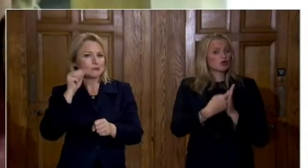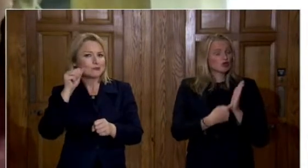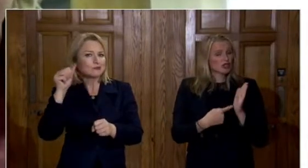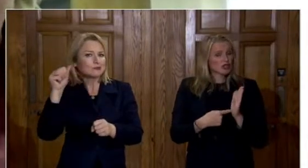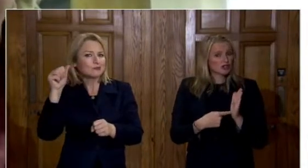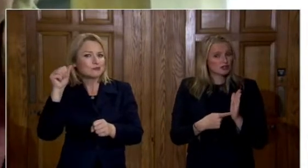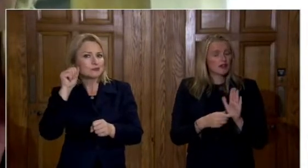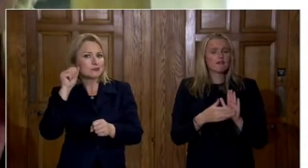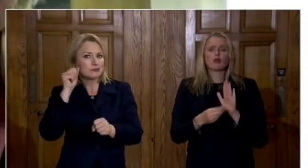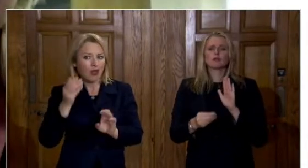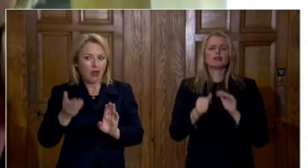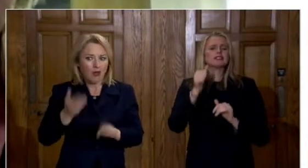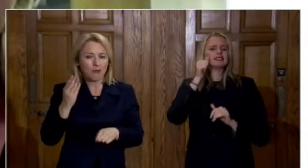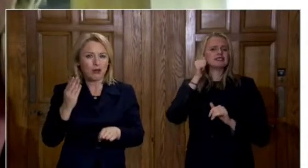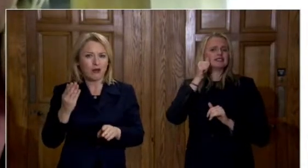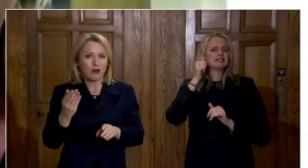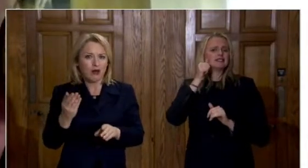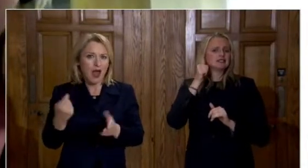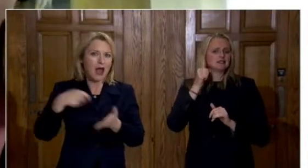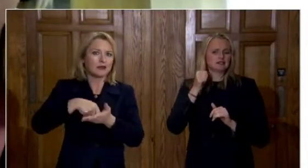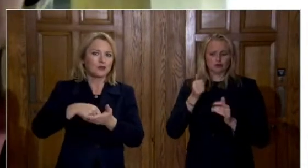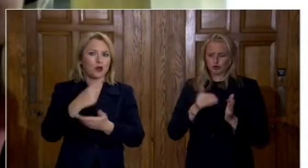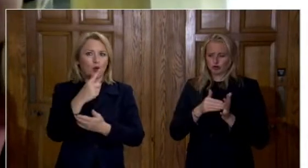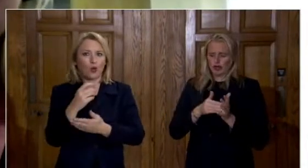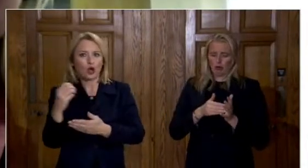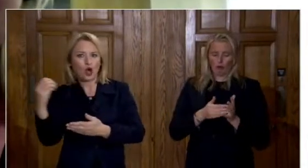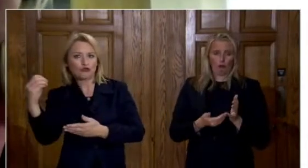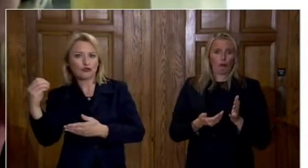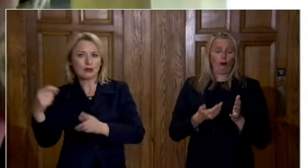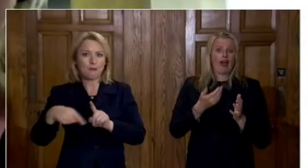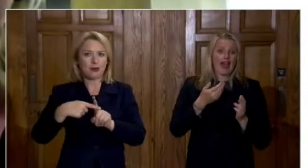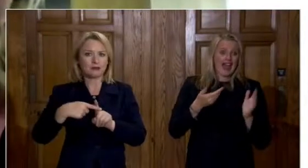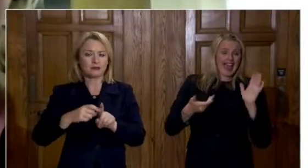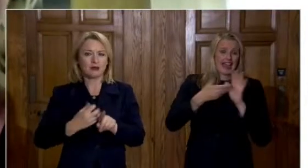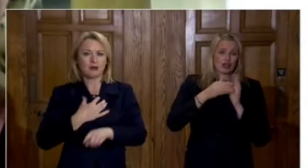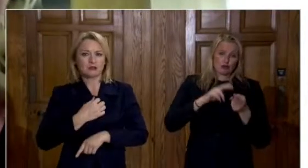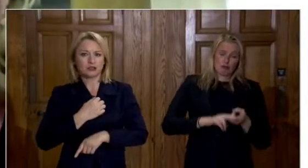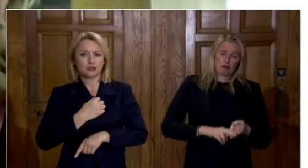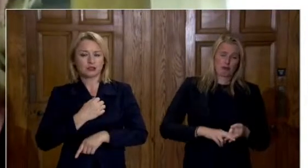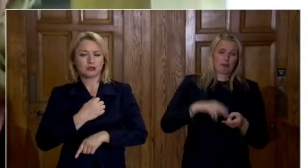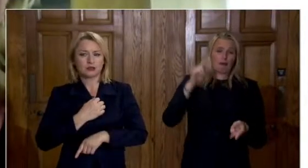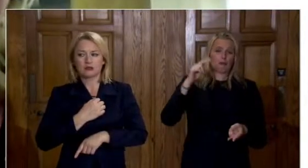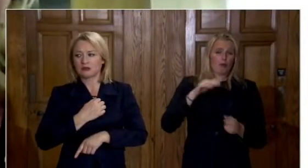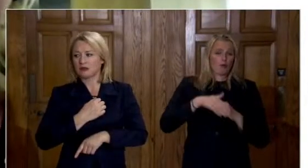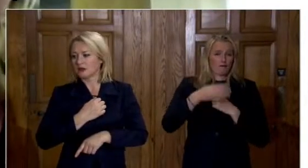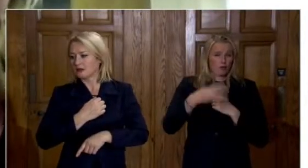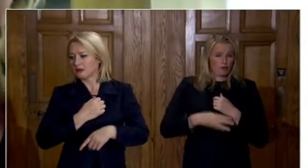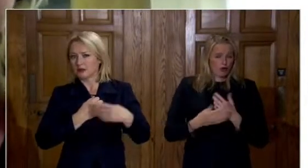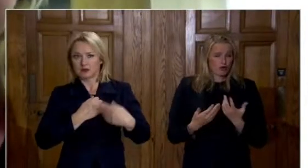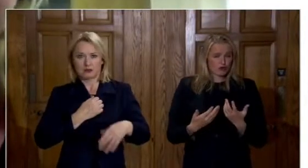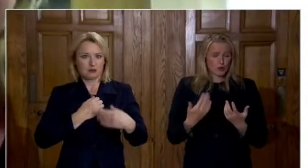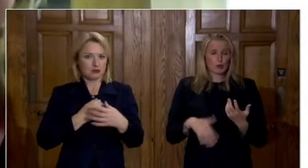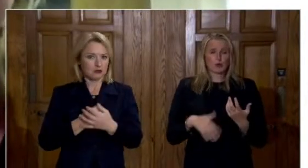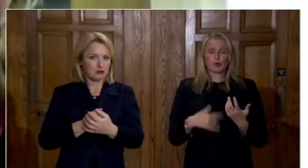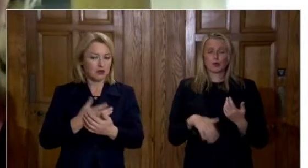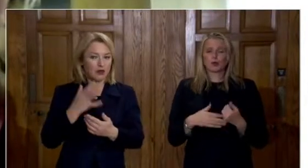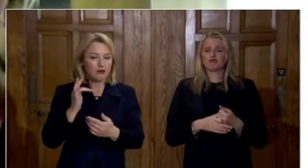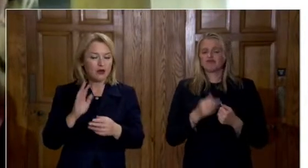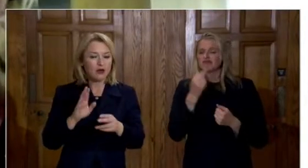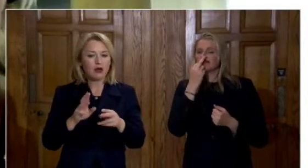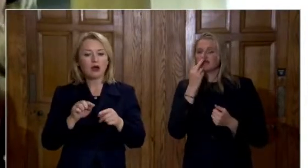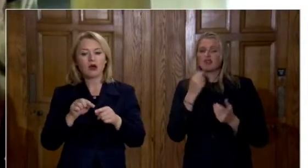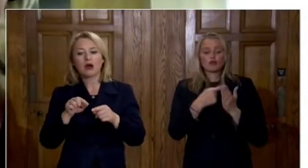an additional 100 cases if we don't see further action perhaps further restrictions